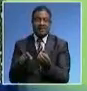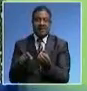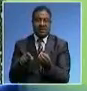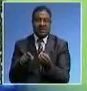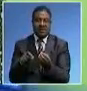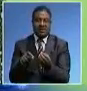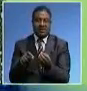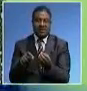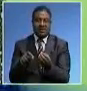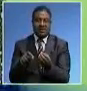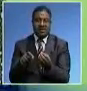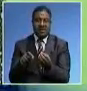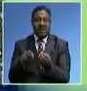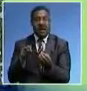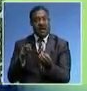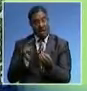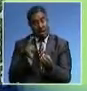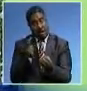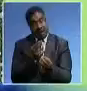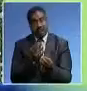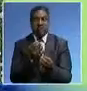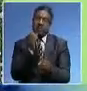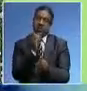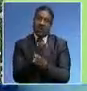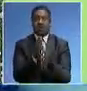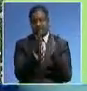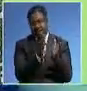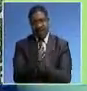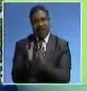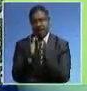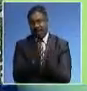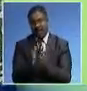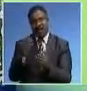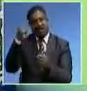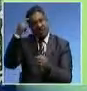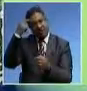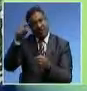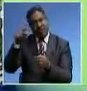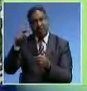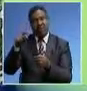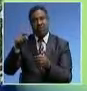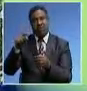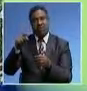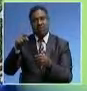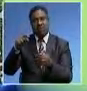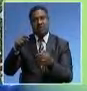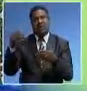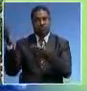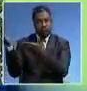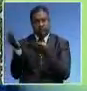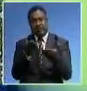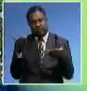the process of bringing in new leaders.